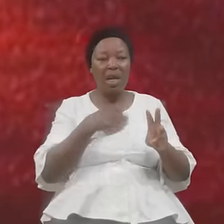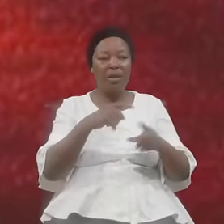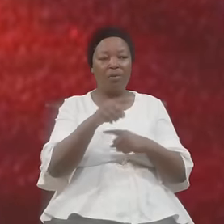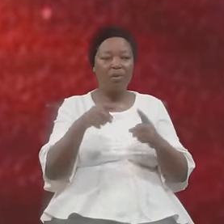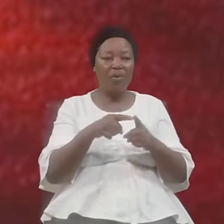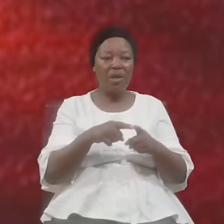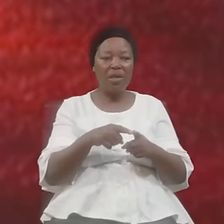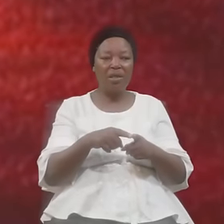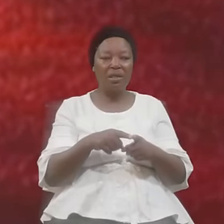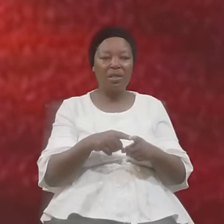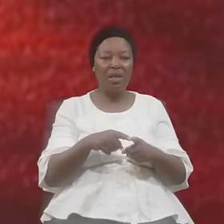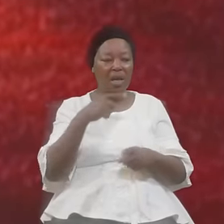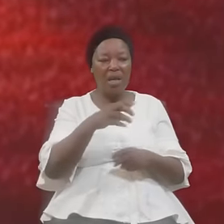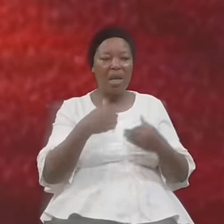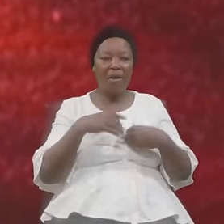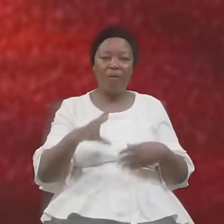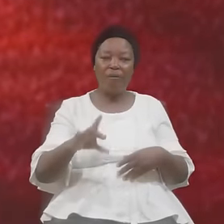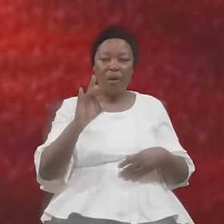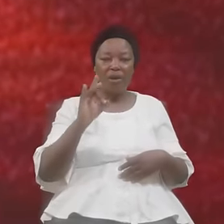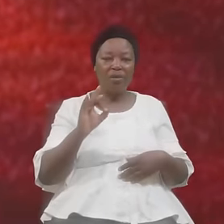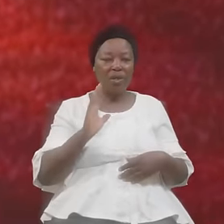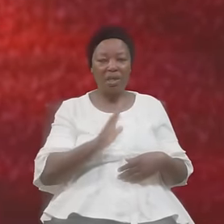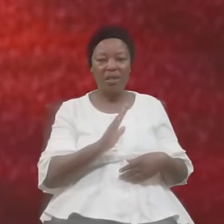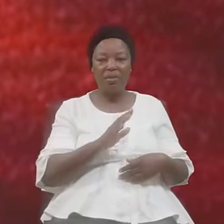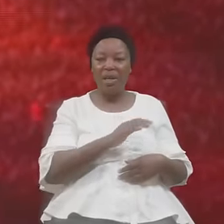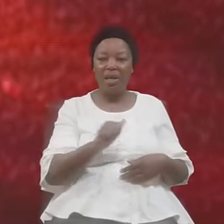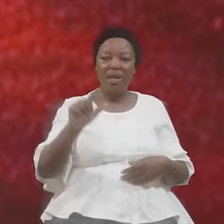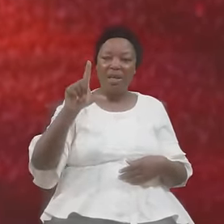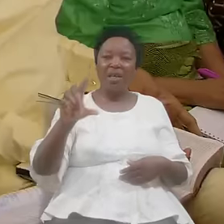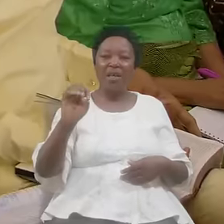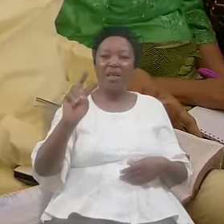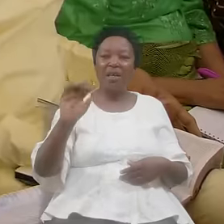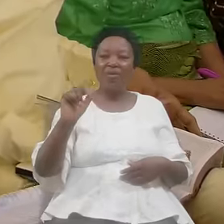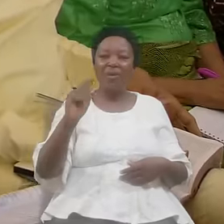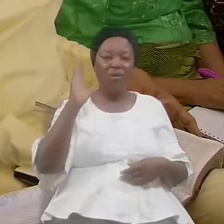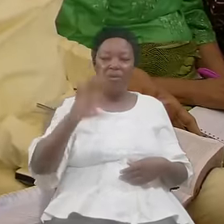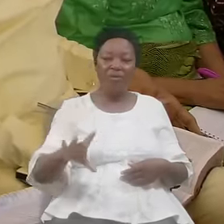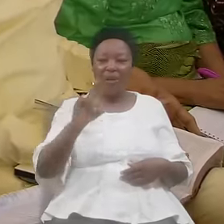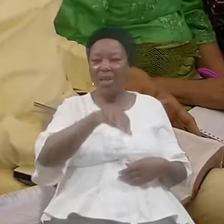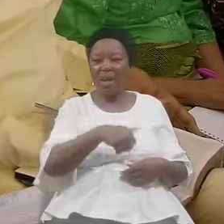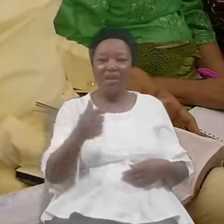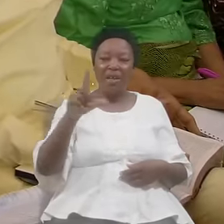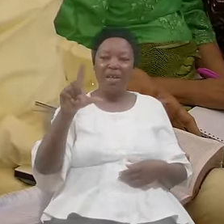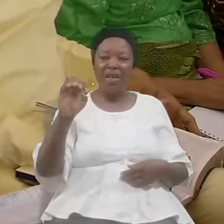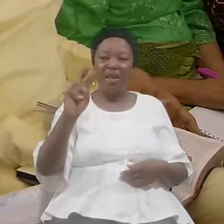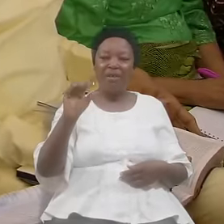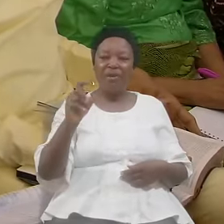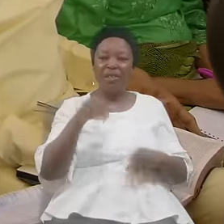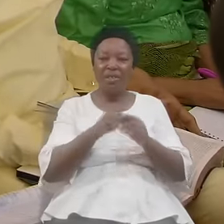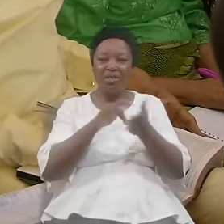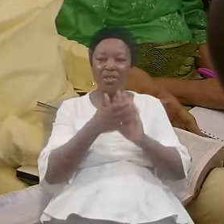A Levite Will Find Another Levite You Will Find